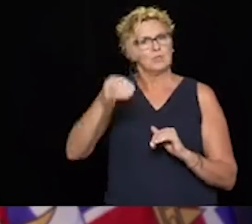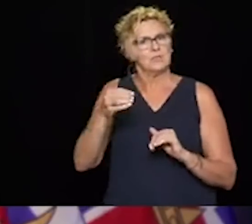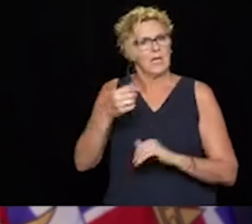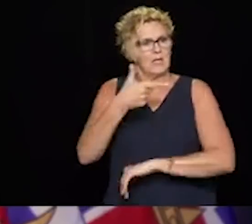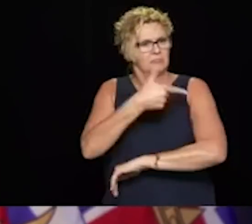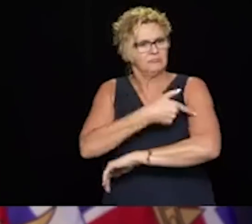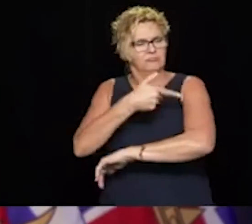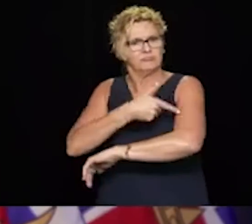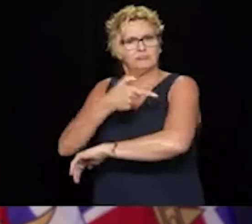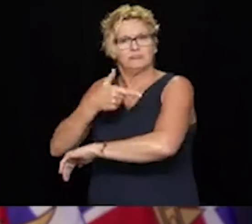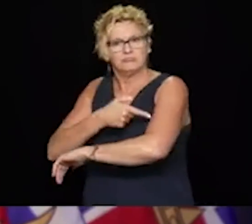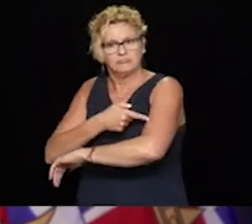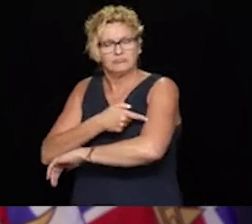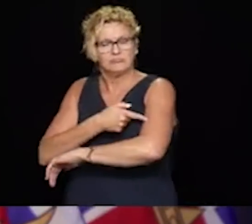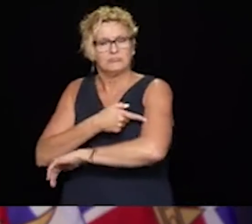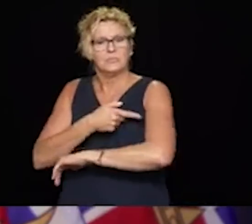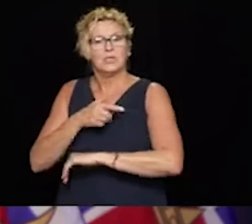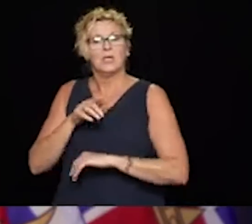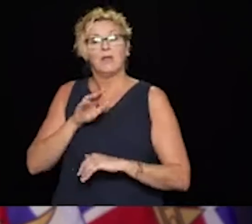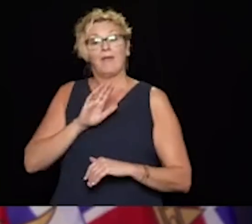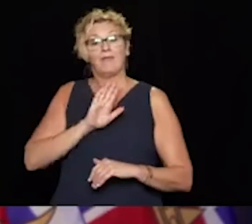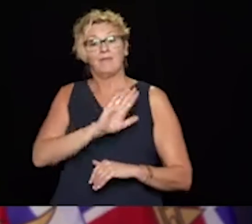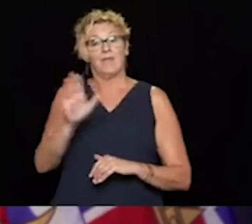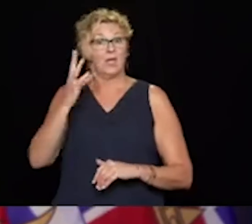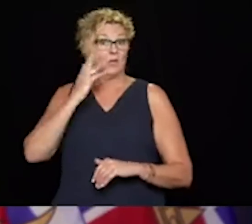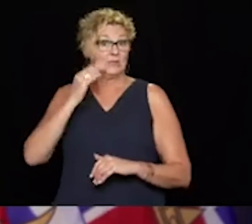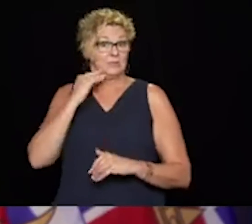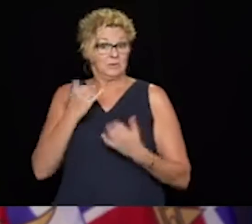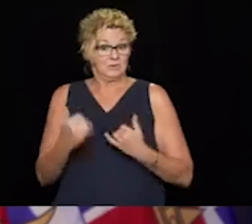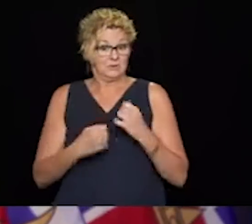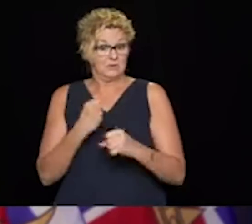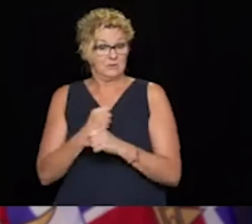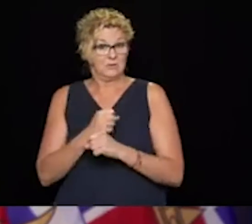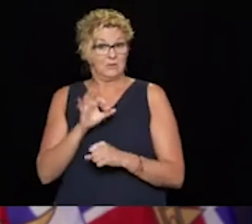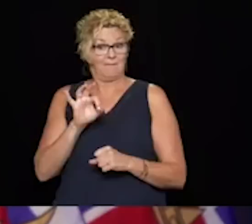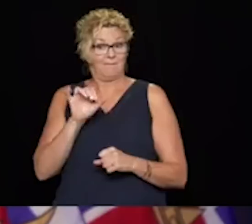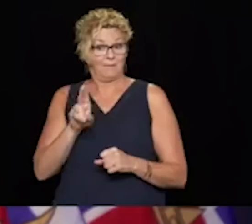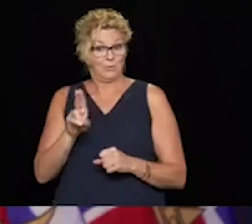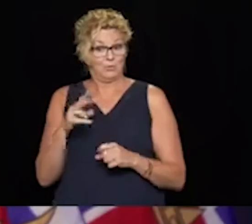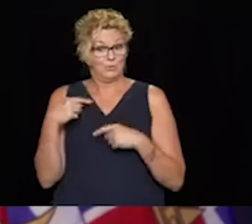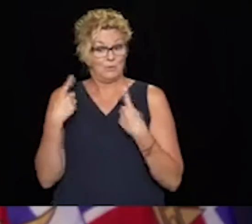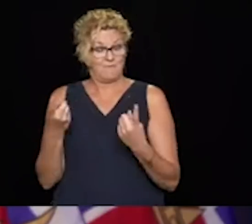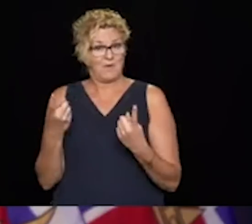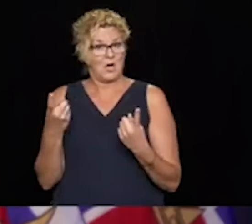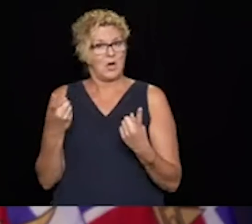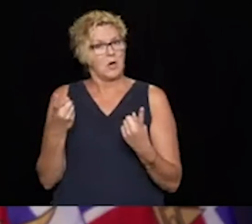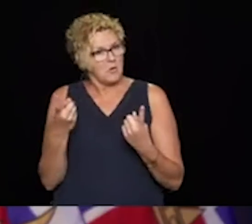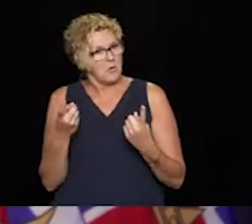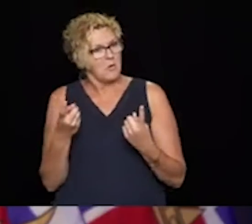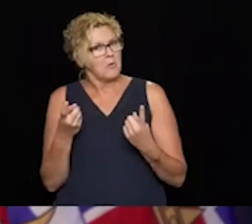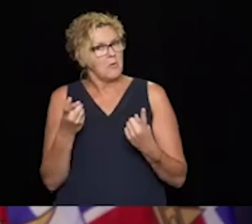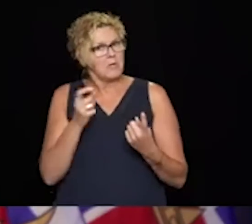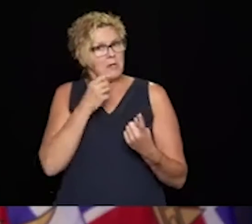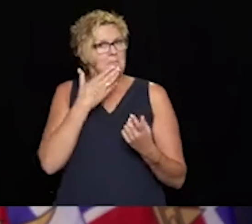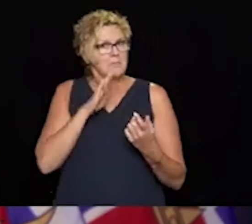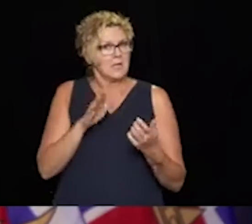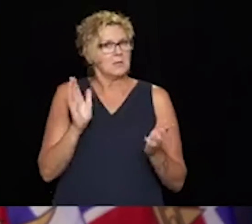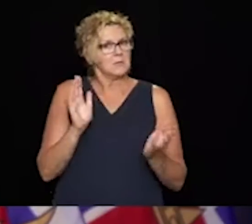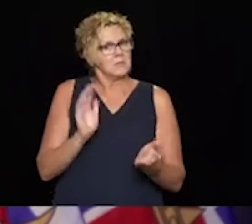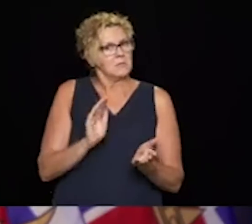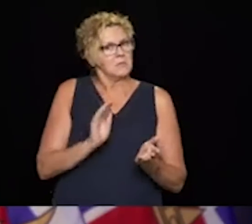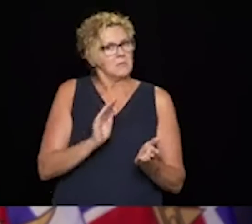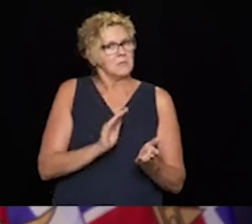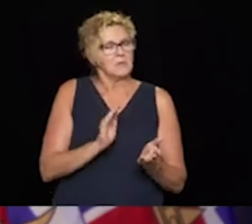that to understand what's going to happen here. But it gives us a good idea. Also, we know that people in British Columbia